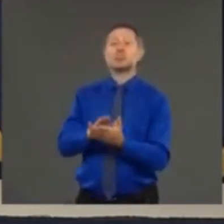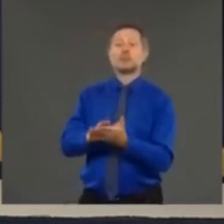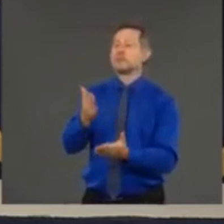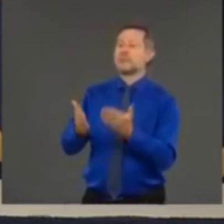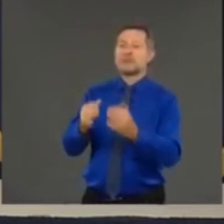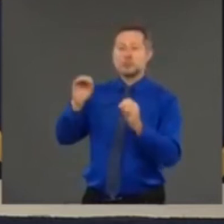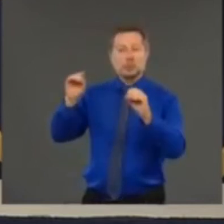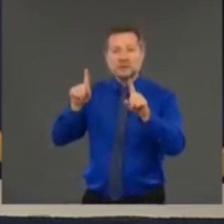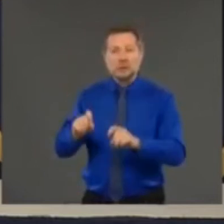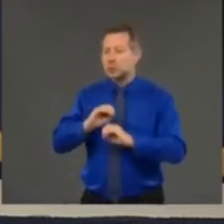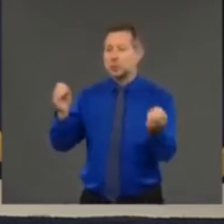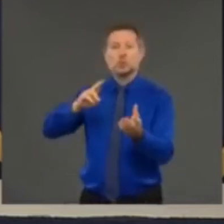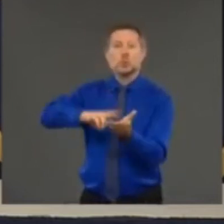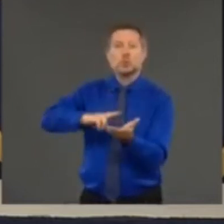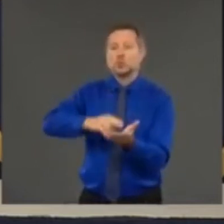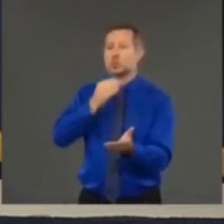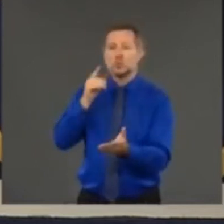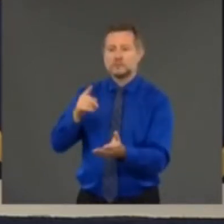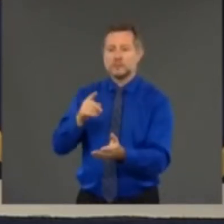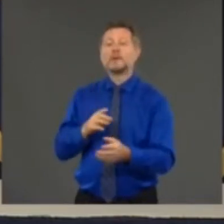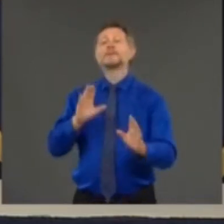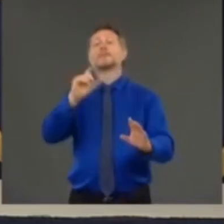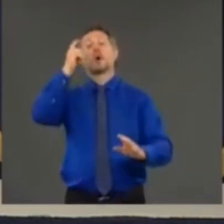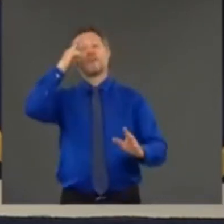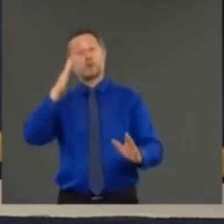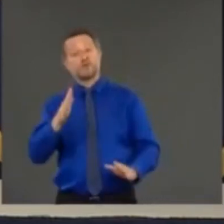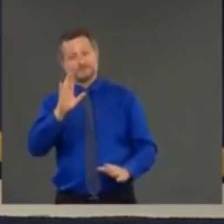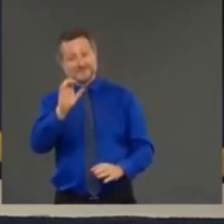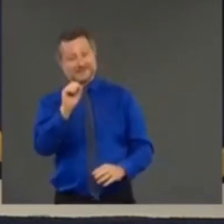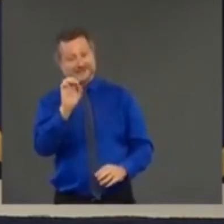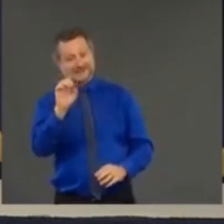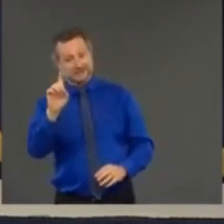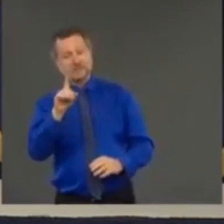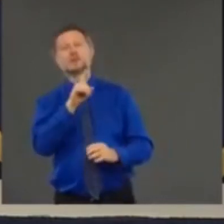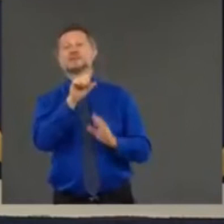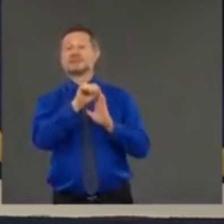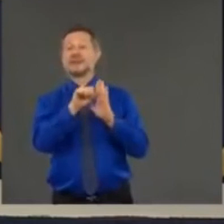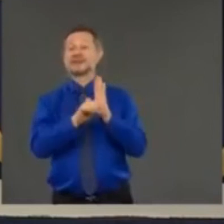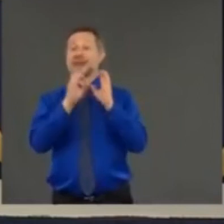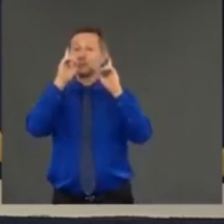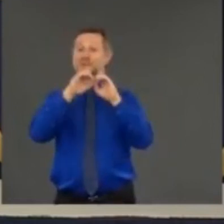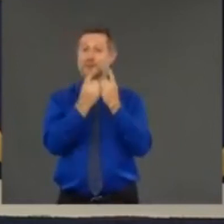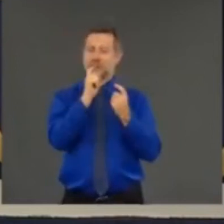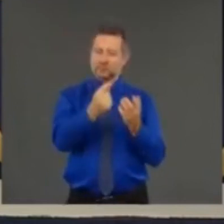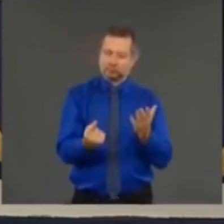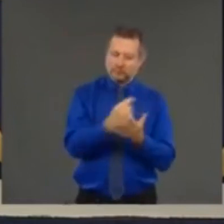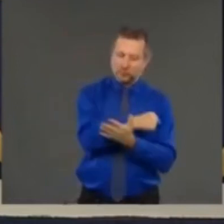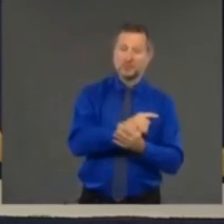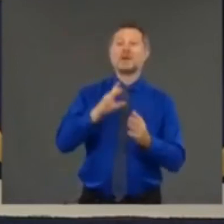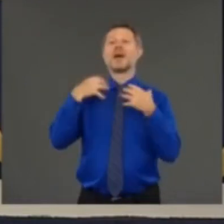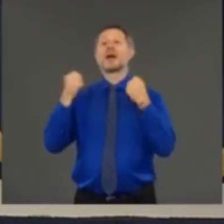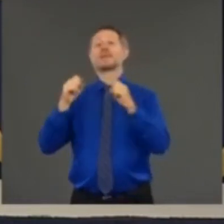if there is not SED is supposed to review that and the State Department of Health and if it is